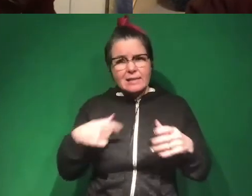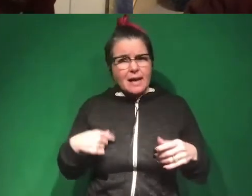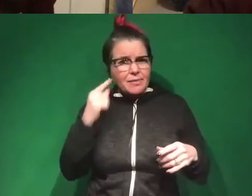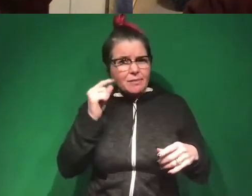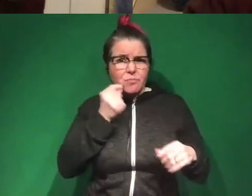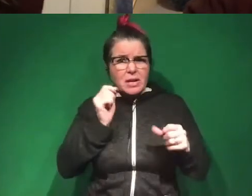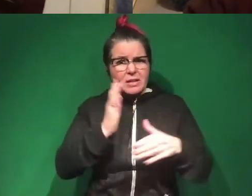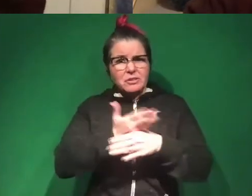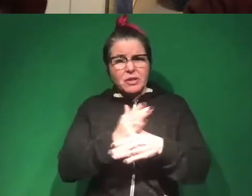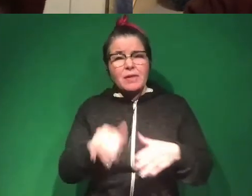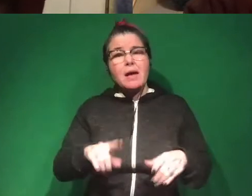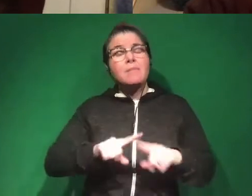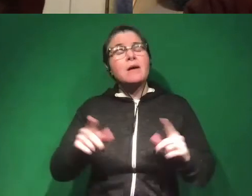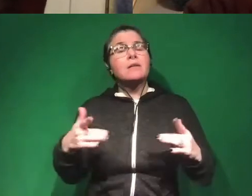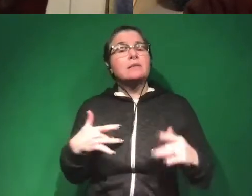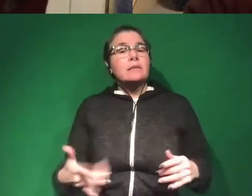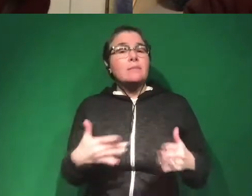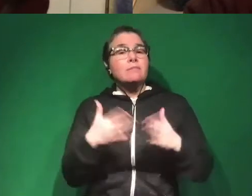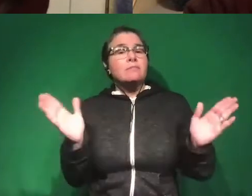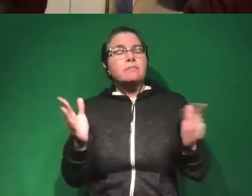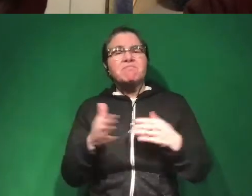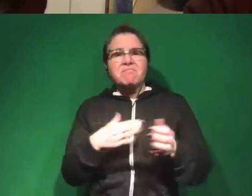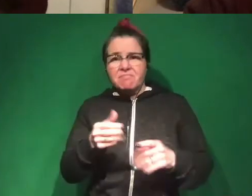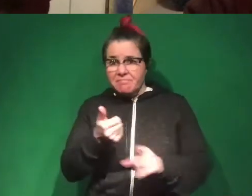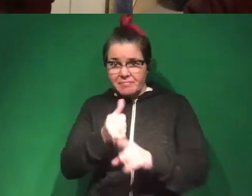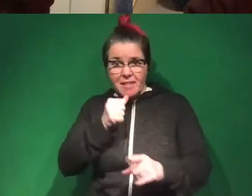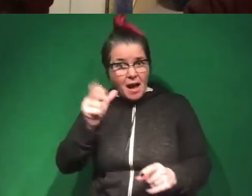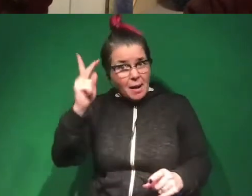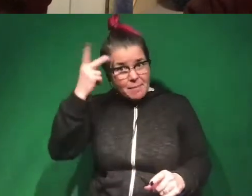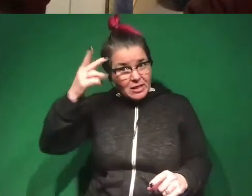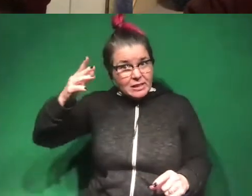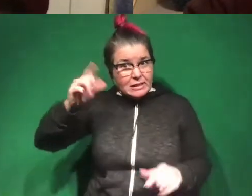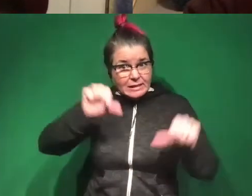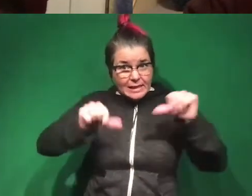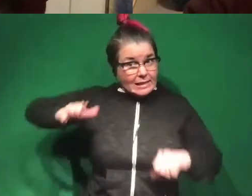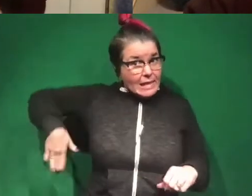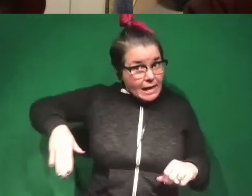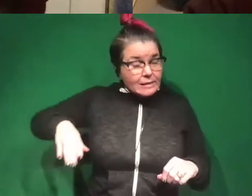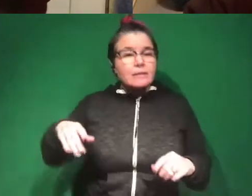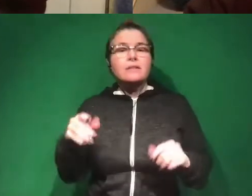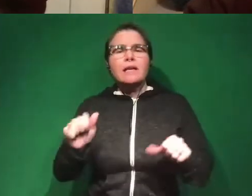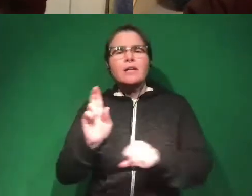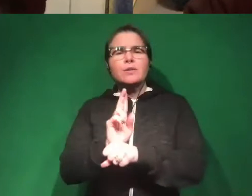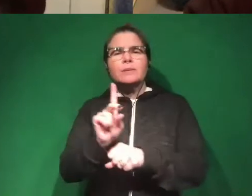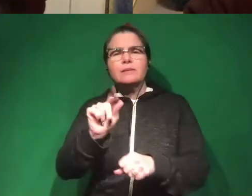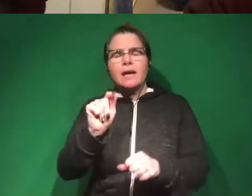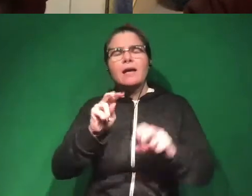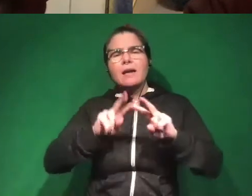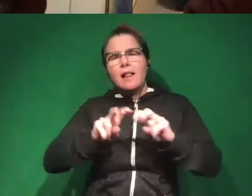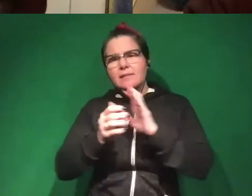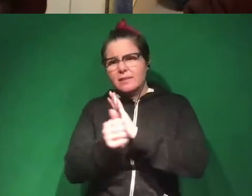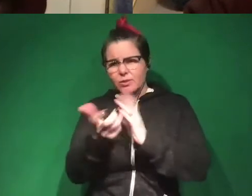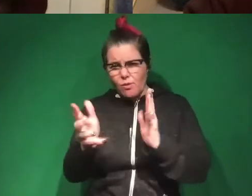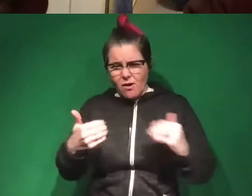science. But generally, even if you're not a political scientist yet, you can absolutely use the data analysis skills that you